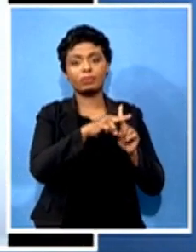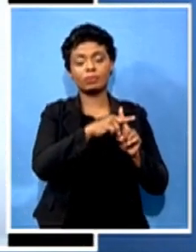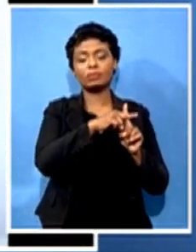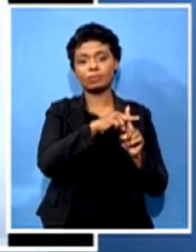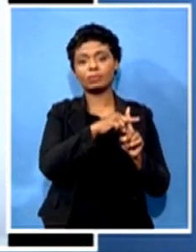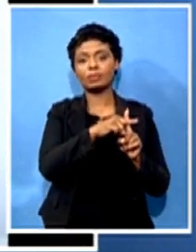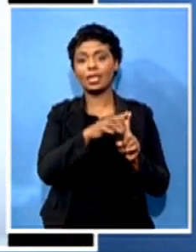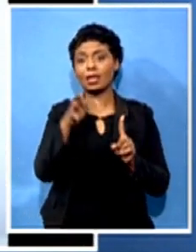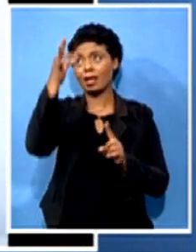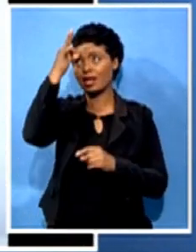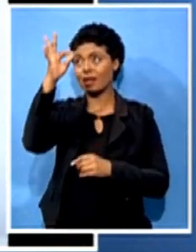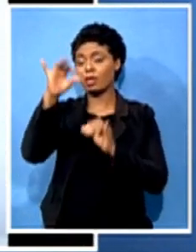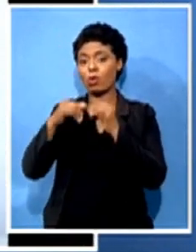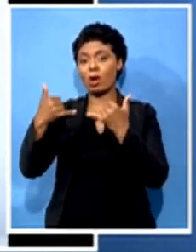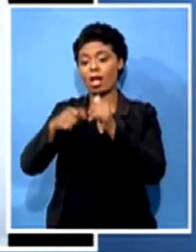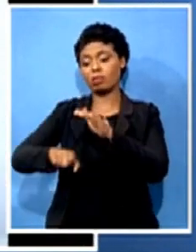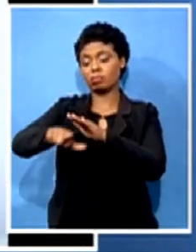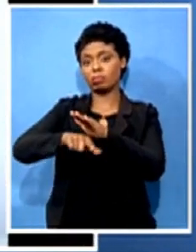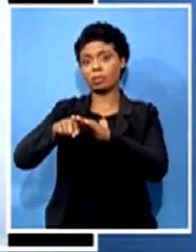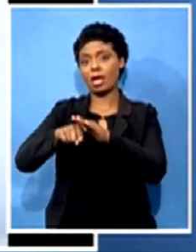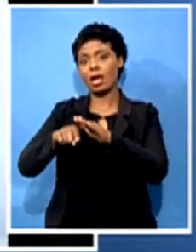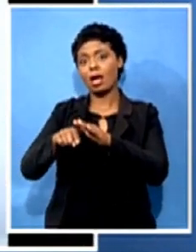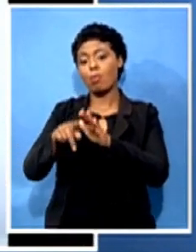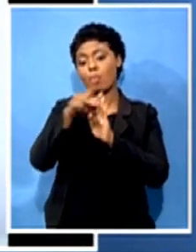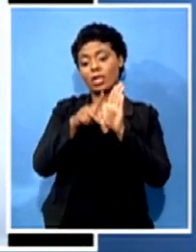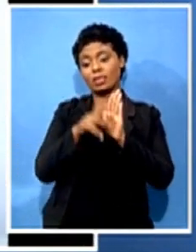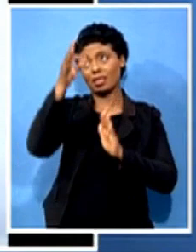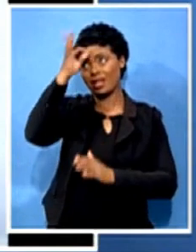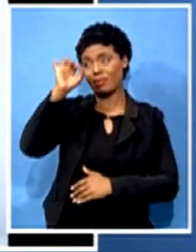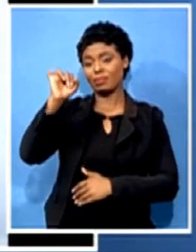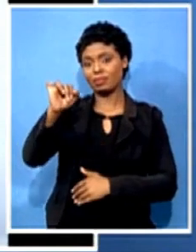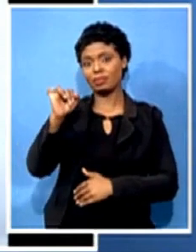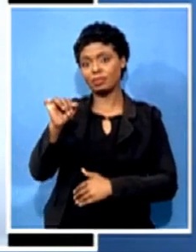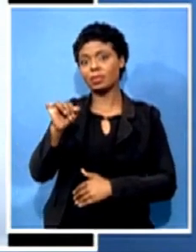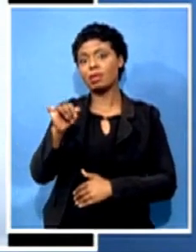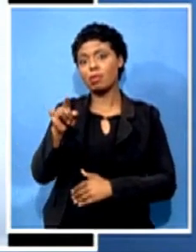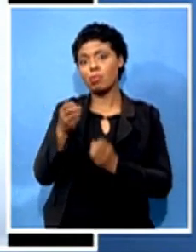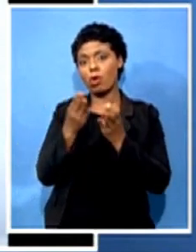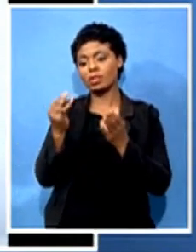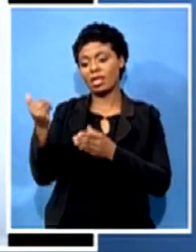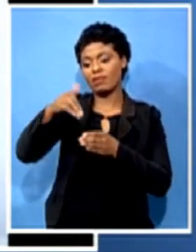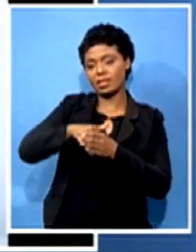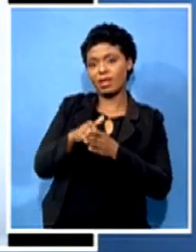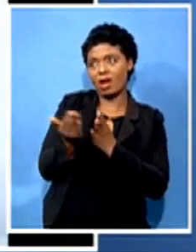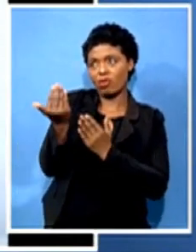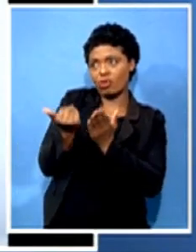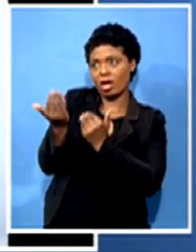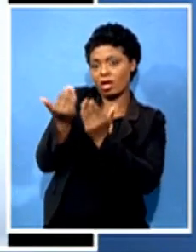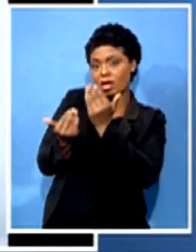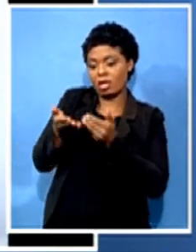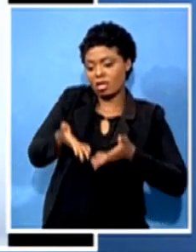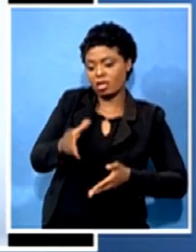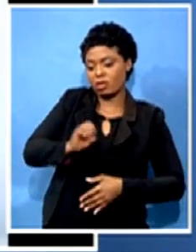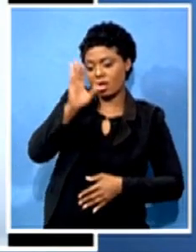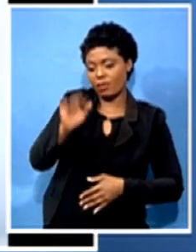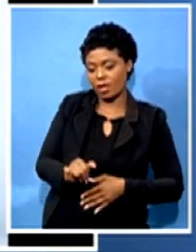government policy expectations, such as attracting investment to South Africa. So if you look at the renewable energy program, about $42